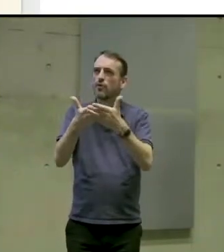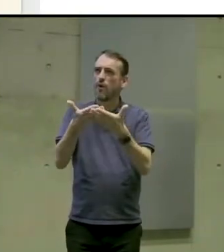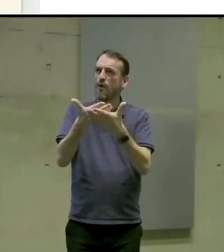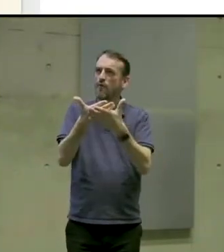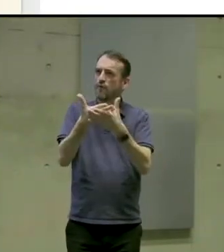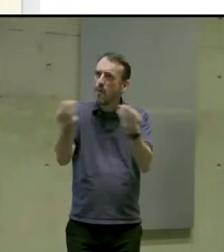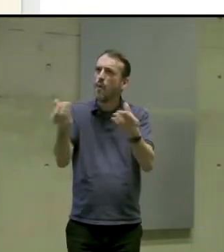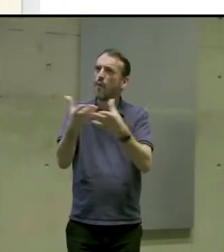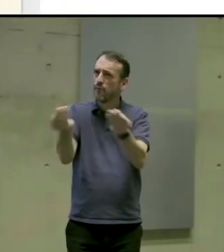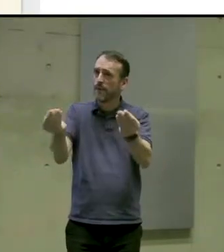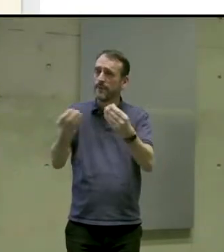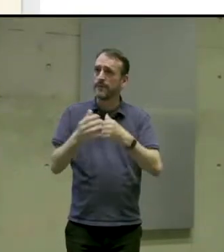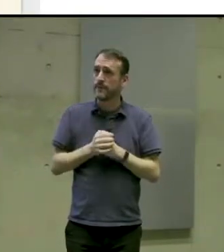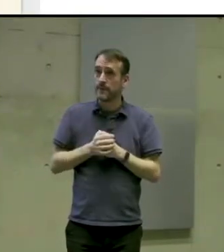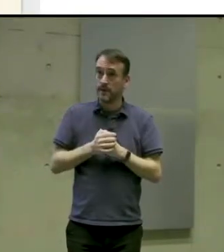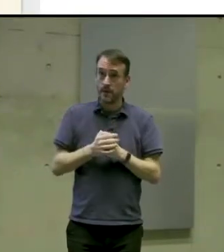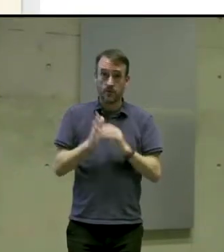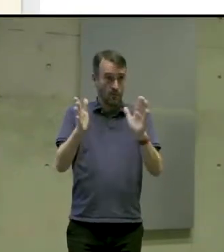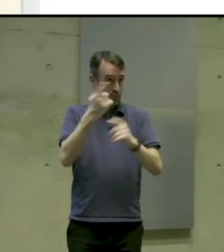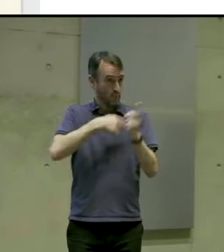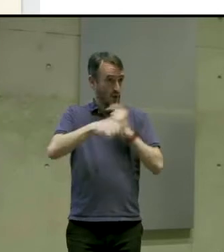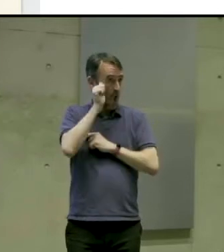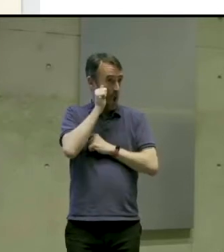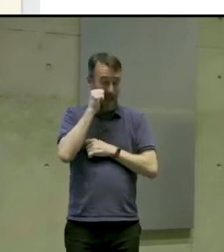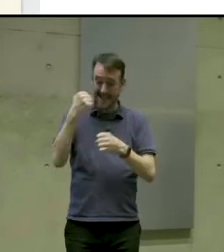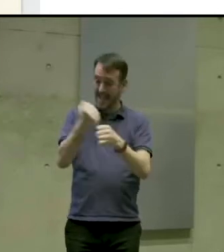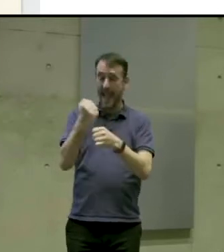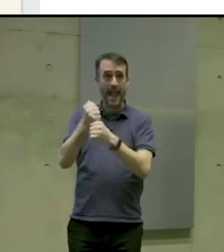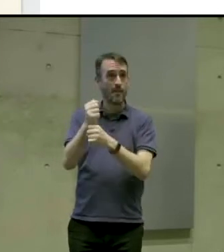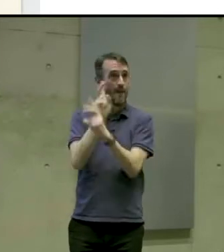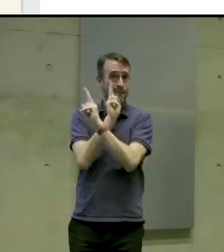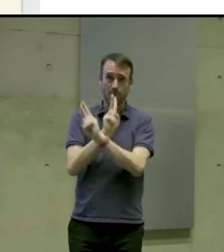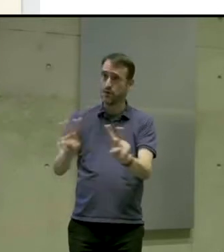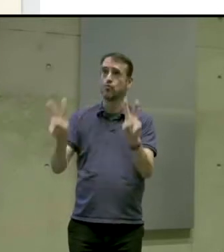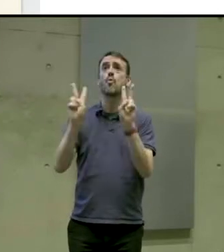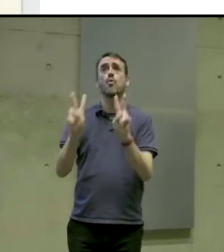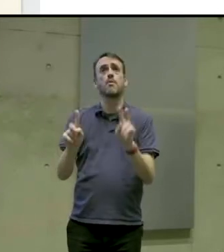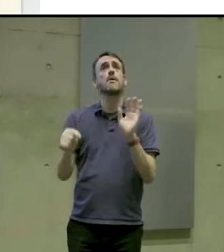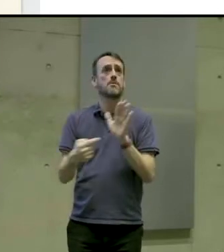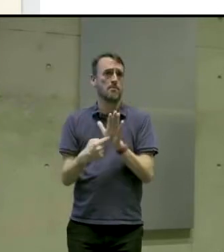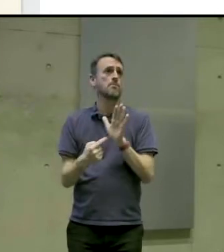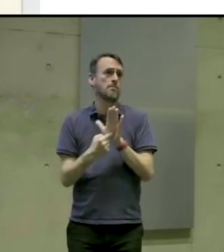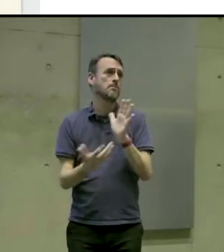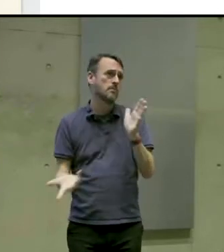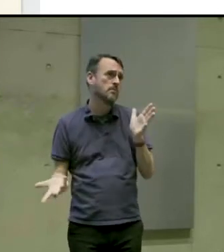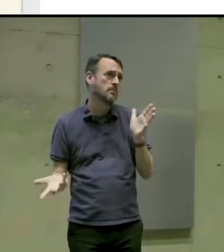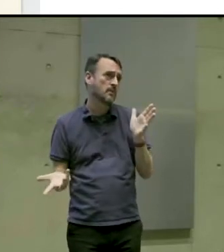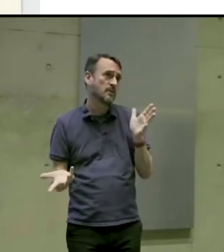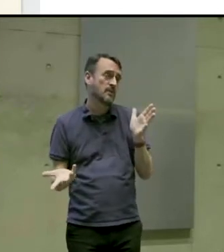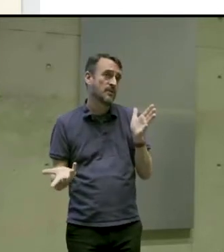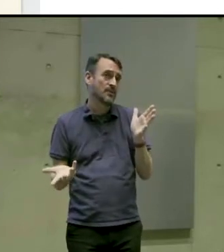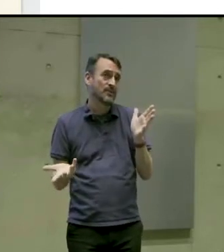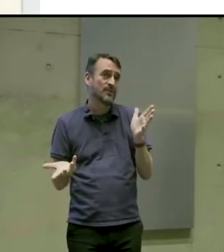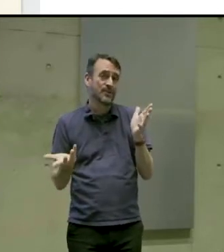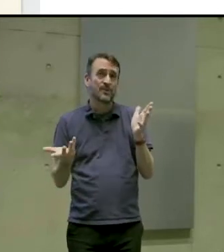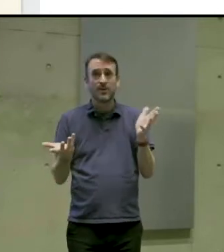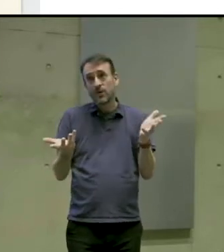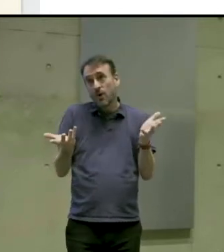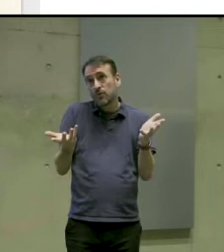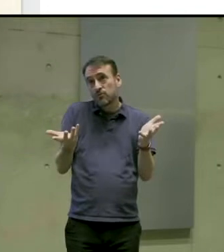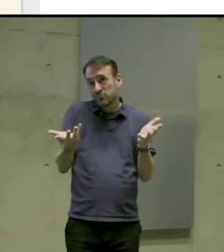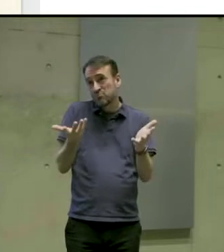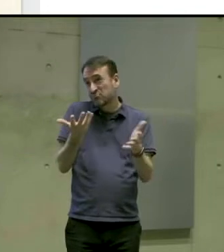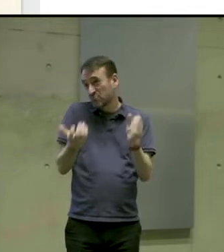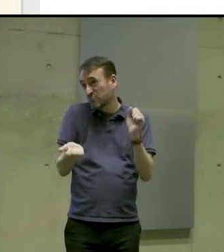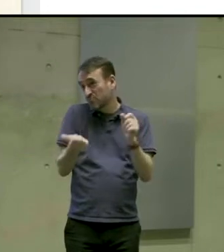The game's been very visual. It's sort of a no-brainer to think, okay, well,